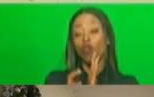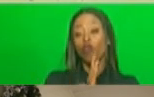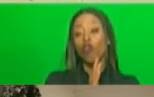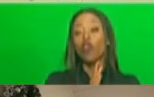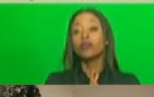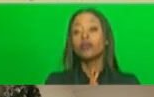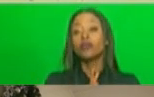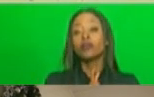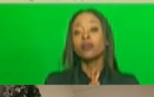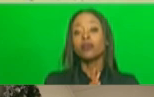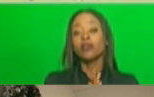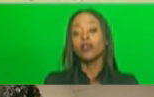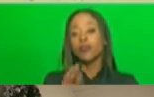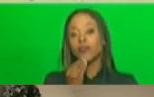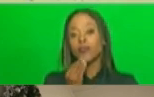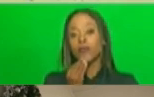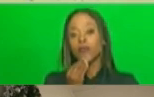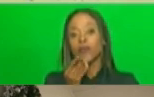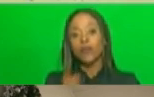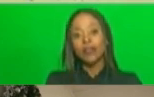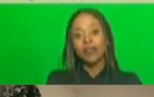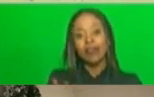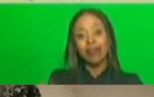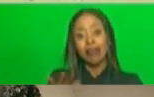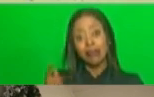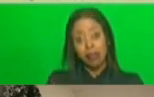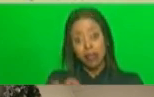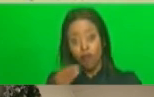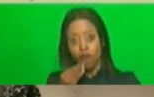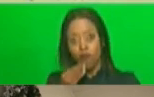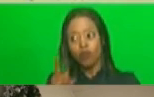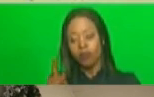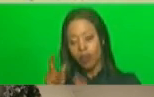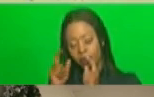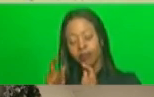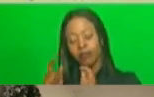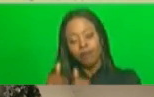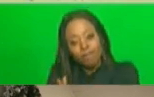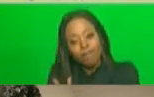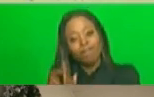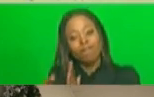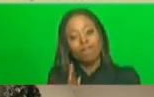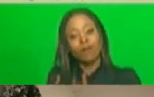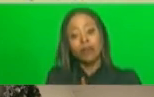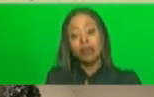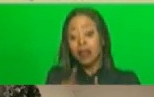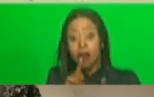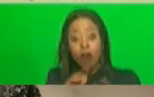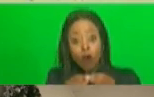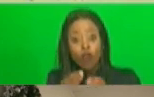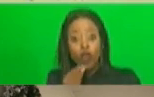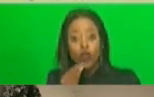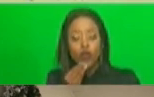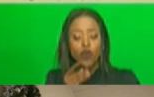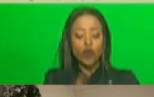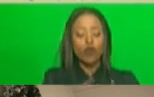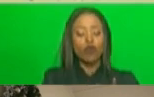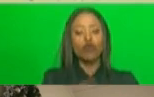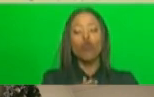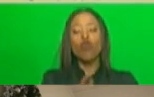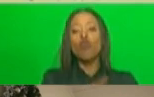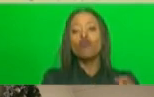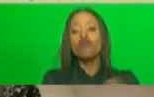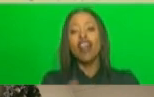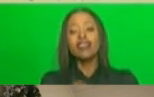of food handling facilities, manufacturers, manufacturers, manufacturers, distributors, wholesale and